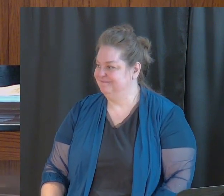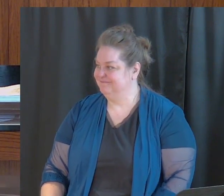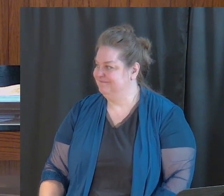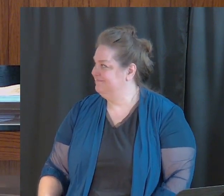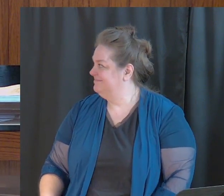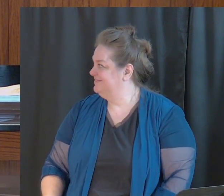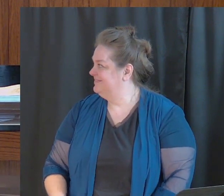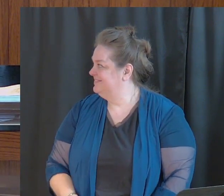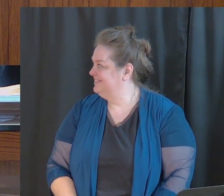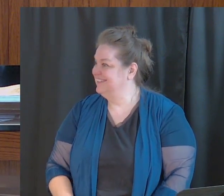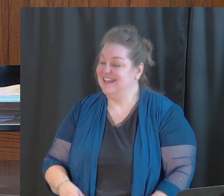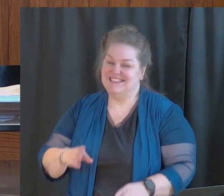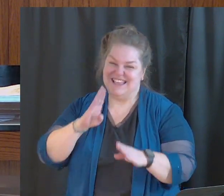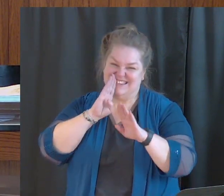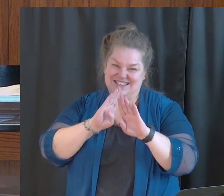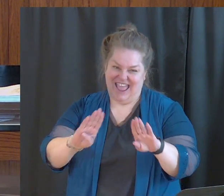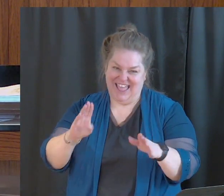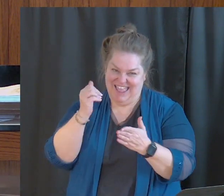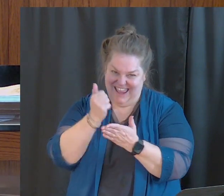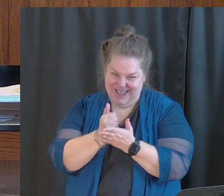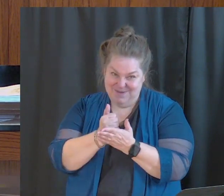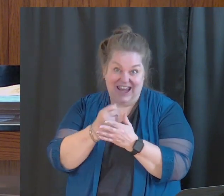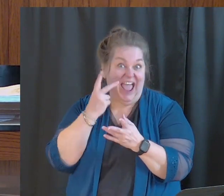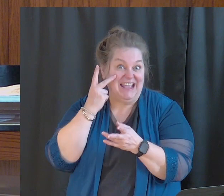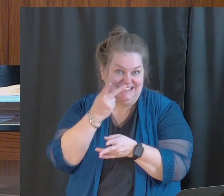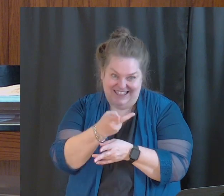The silent amens over here, I see.